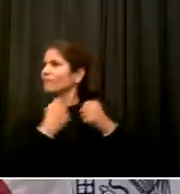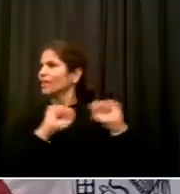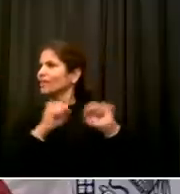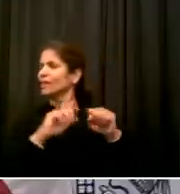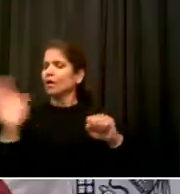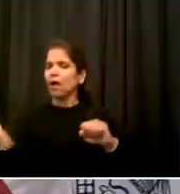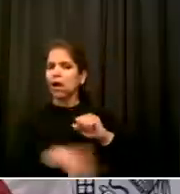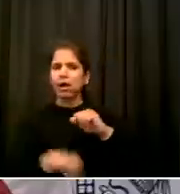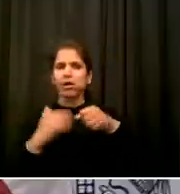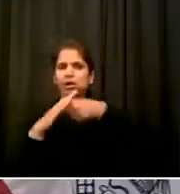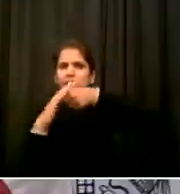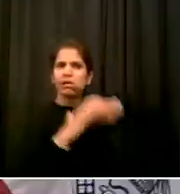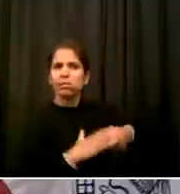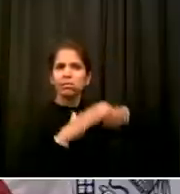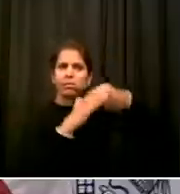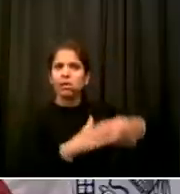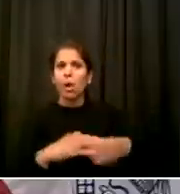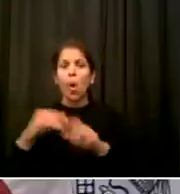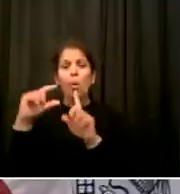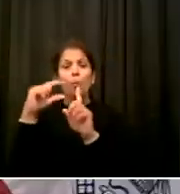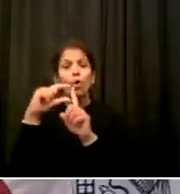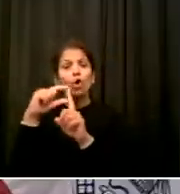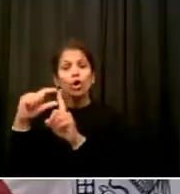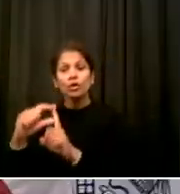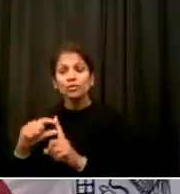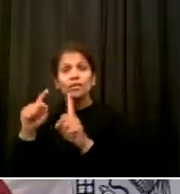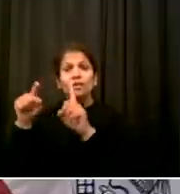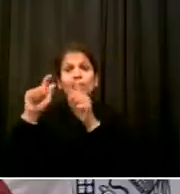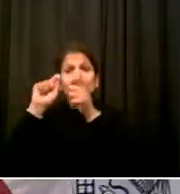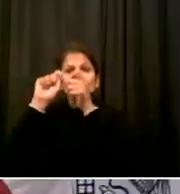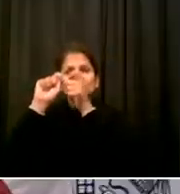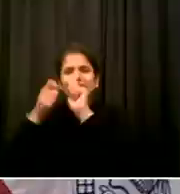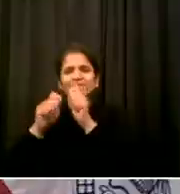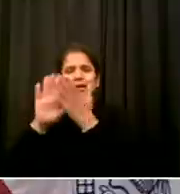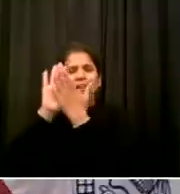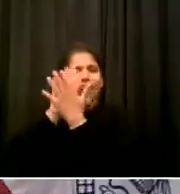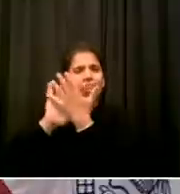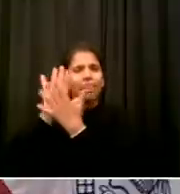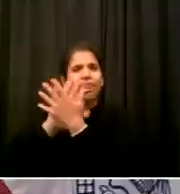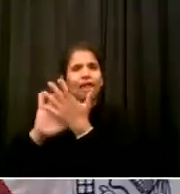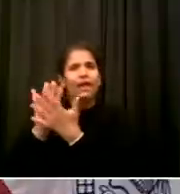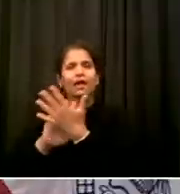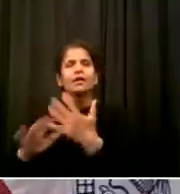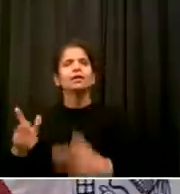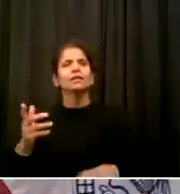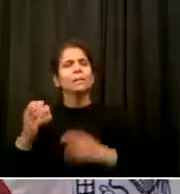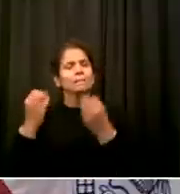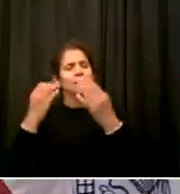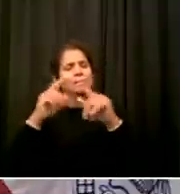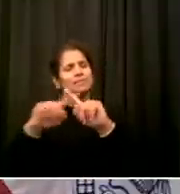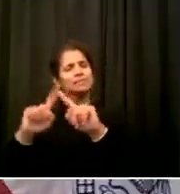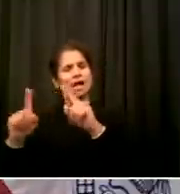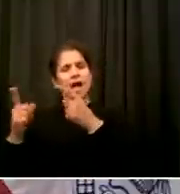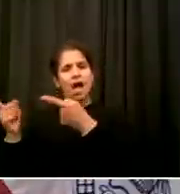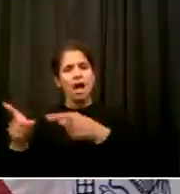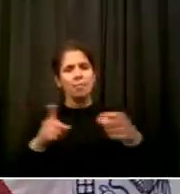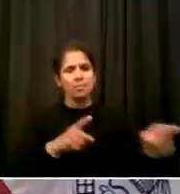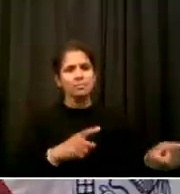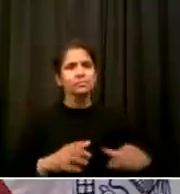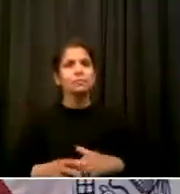so our city has long prided itself in being a beacon and many ways we are to the world